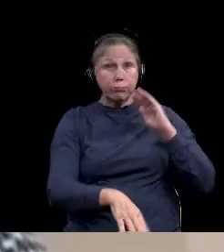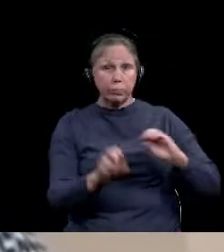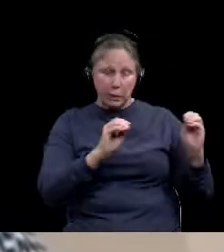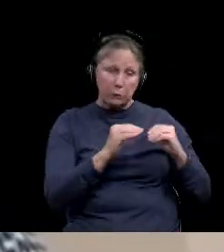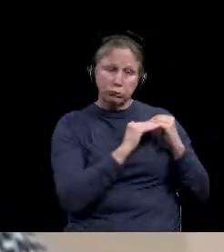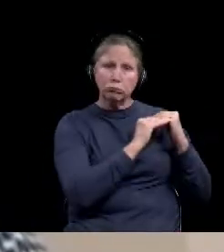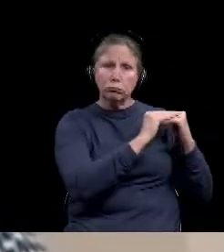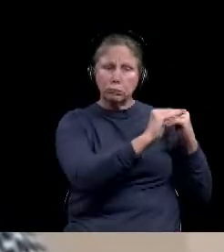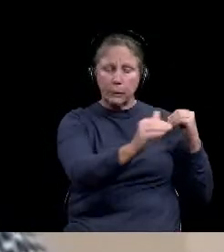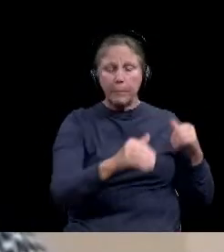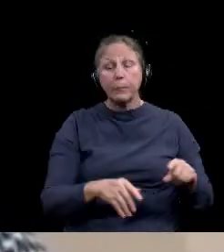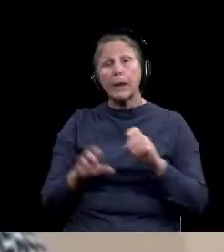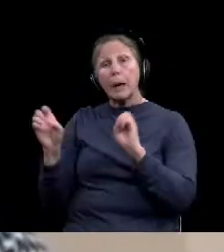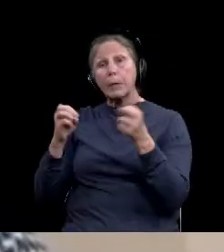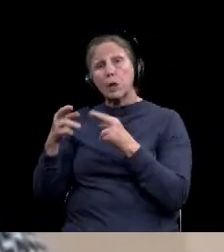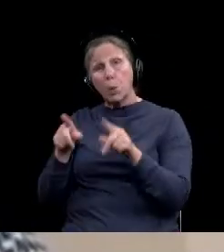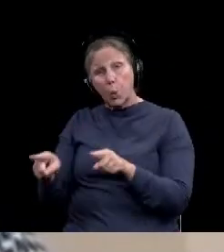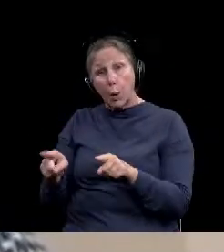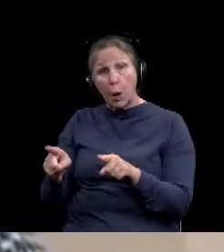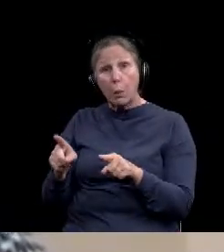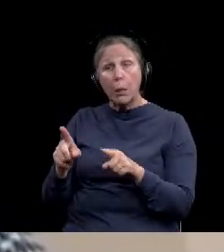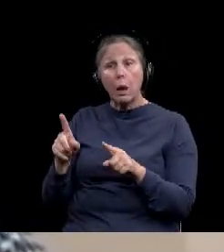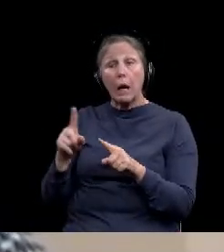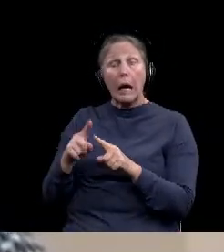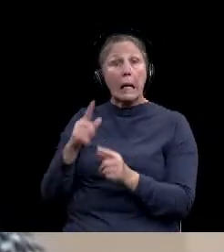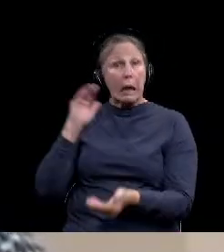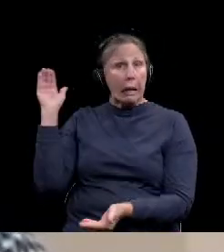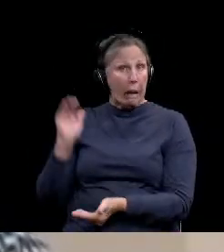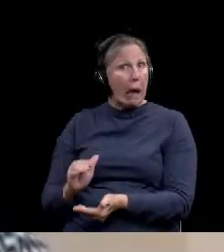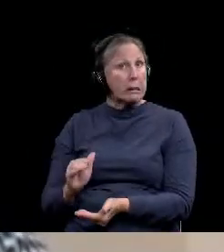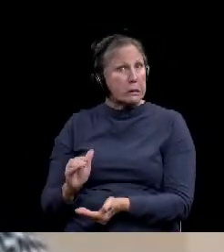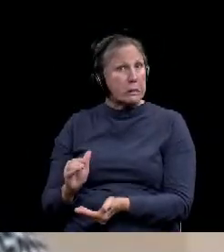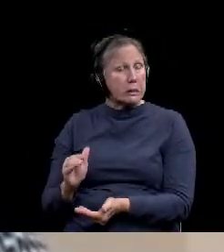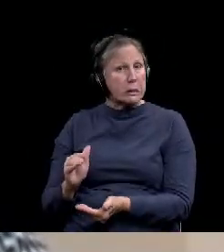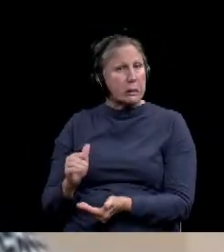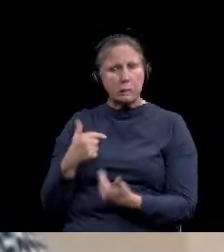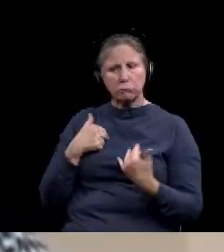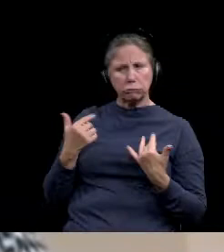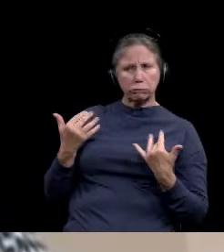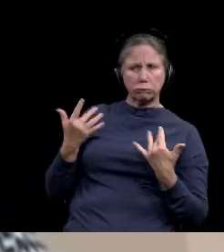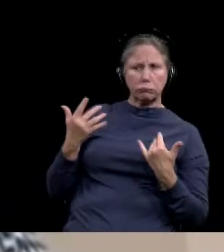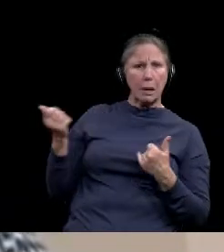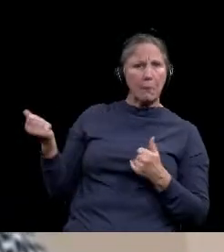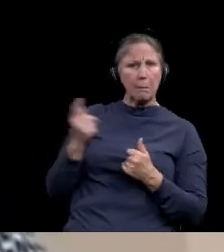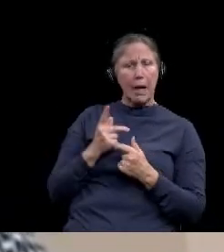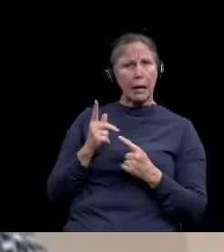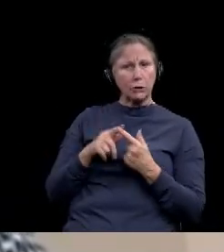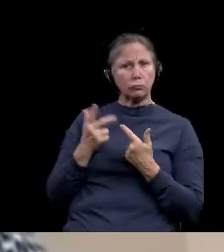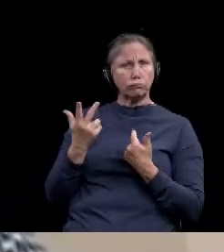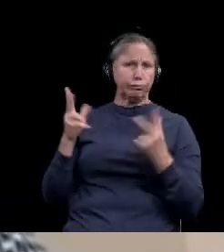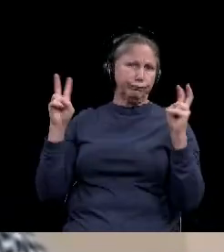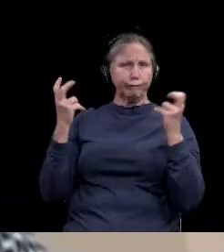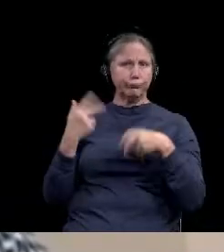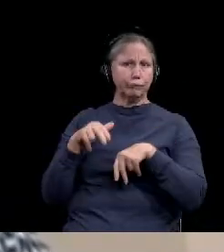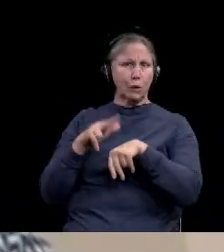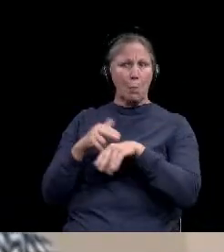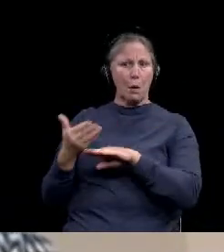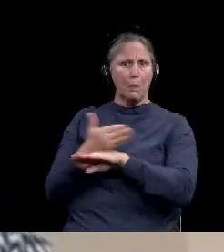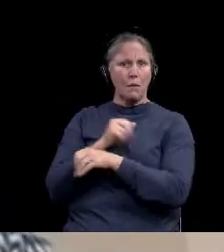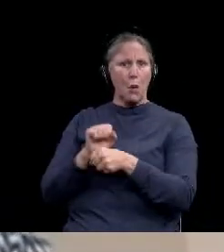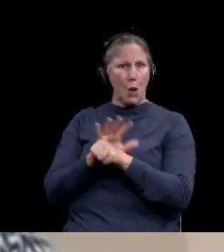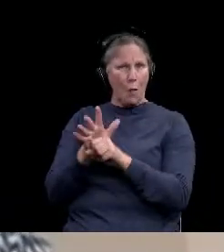emergency department volume is still lower than it had been and we're still kind of waiting to get back to those pre-COVID volumes.